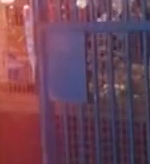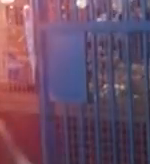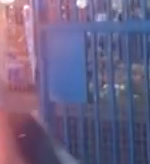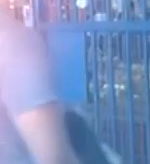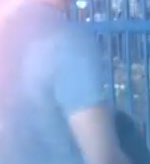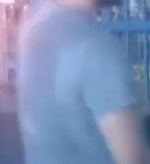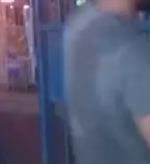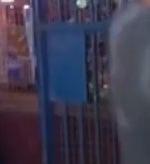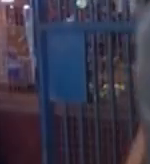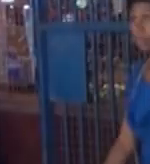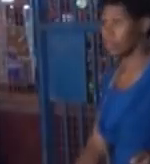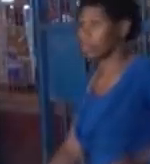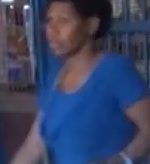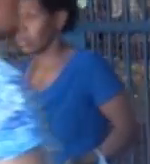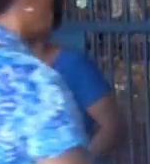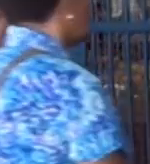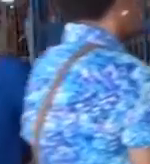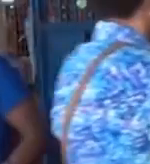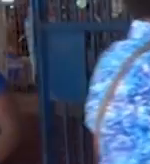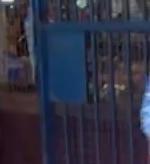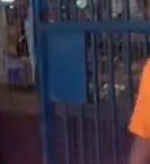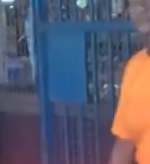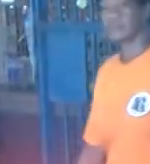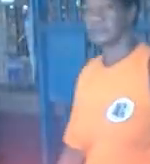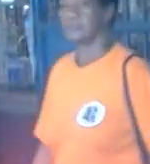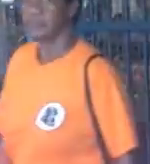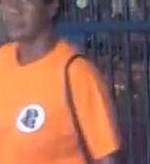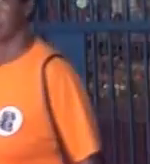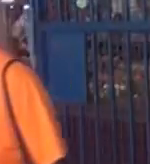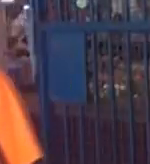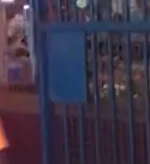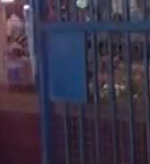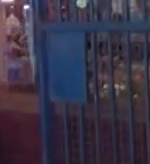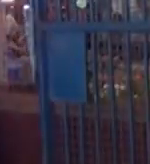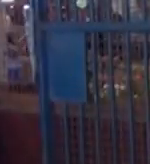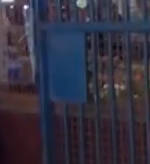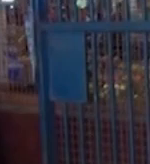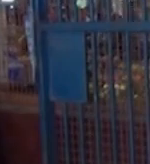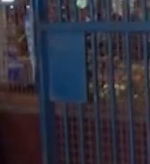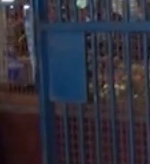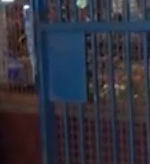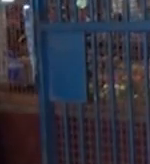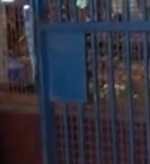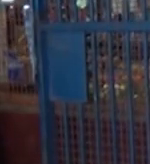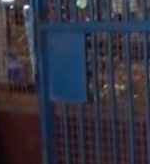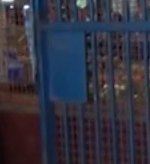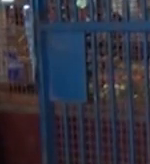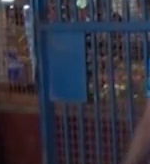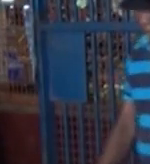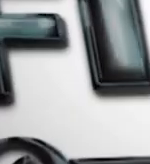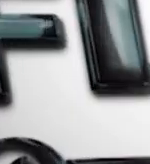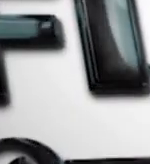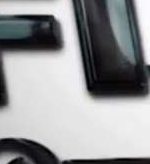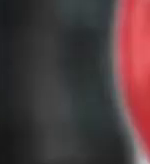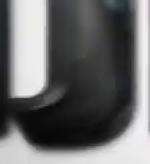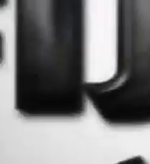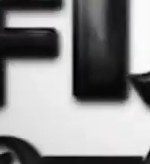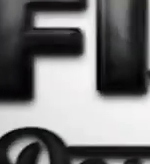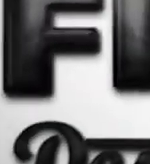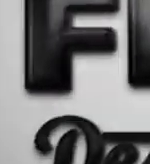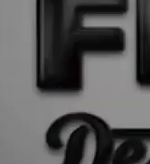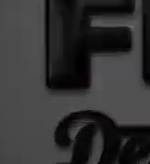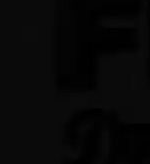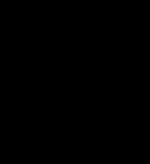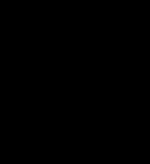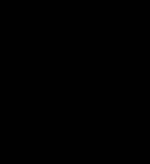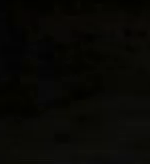KUMAR SAMHIN MAIKA, GOMBO ALI BULATOKA, RADIO FIJI 2 ME PURANA GANA LAGAY, AMI HOT ACCHHA LAGAY. RADIO FIJI